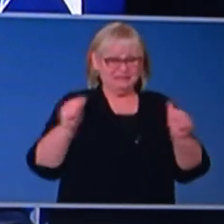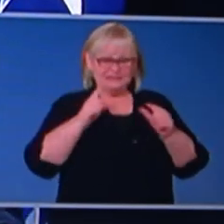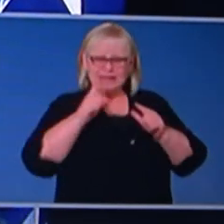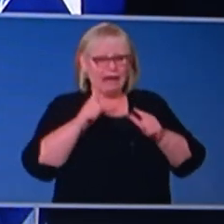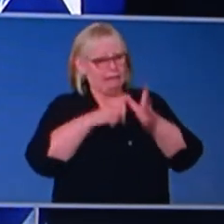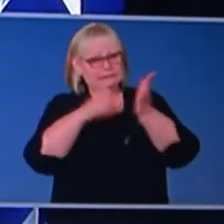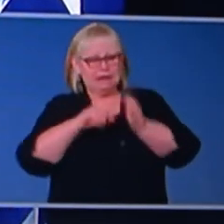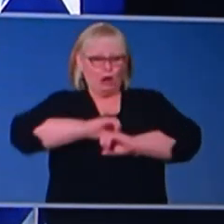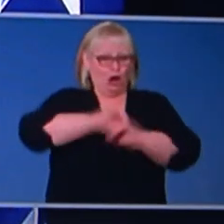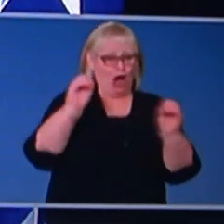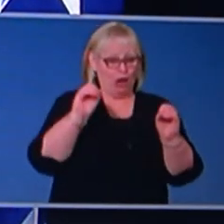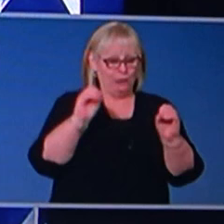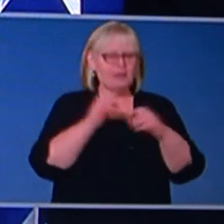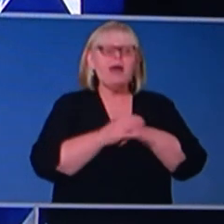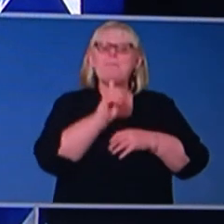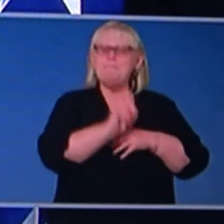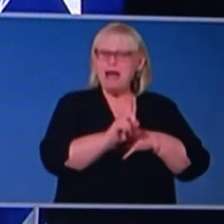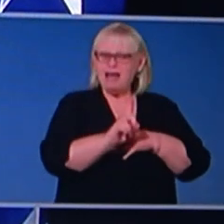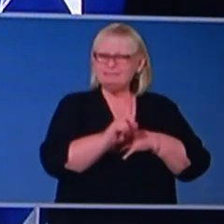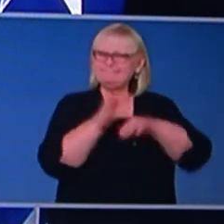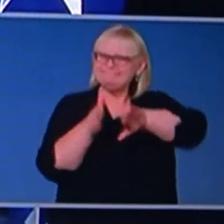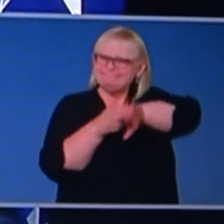But that's not the only curve we need to flatten.